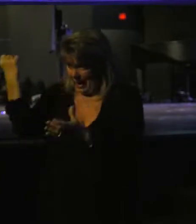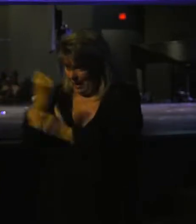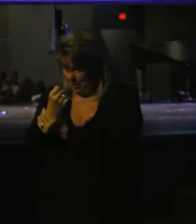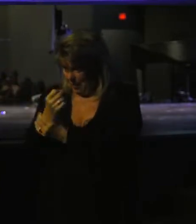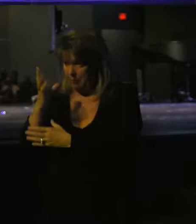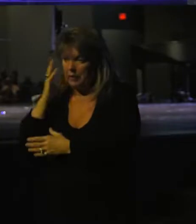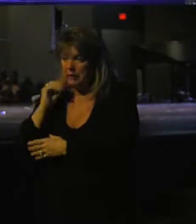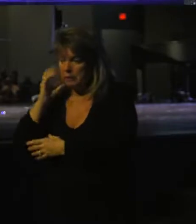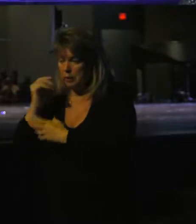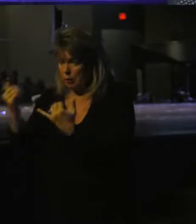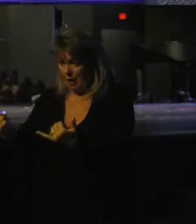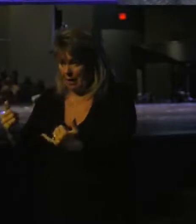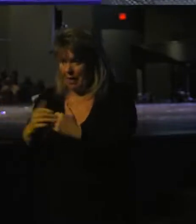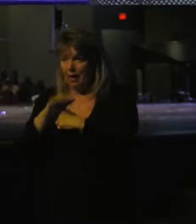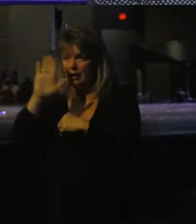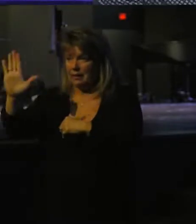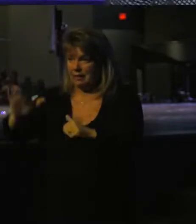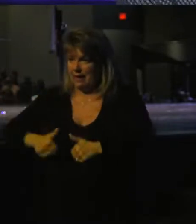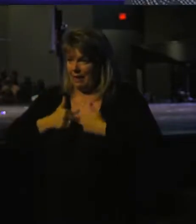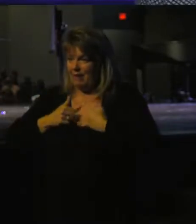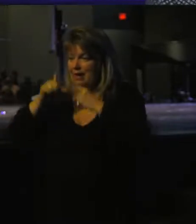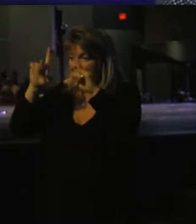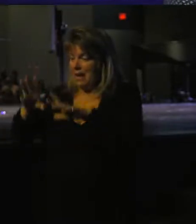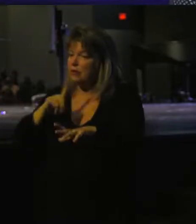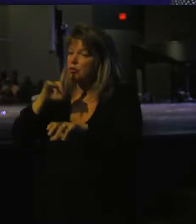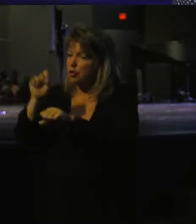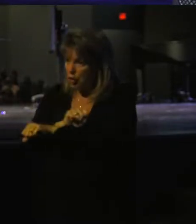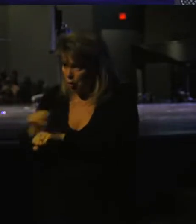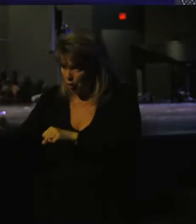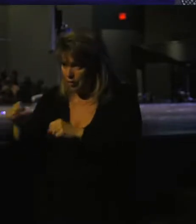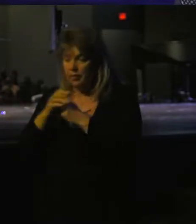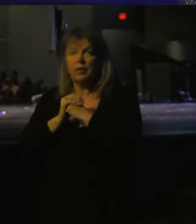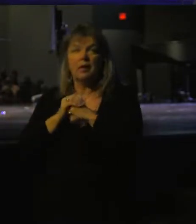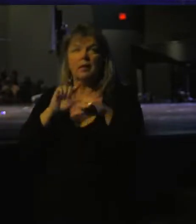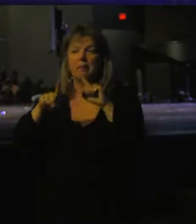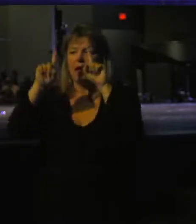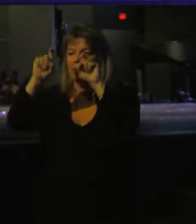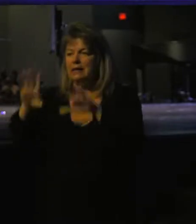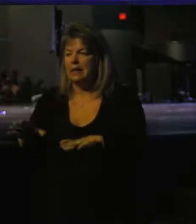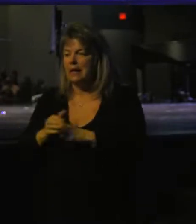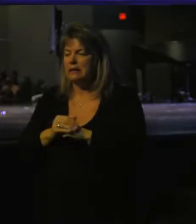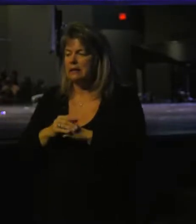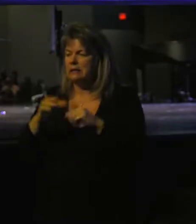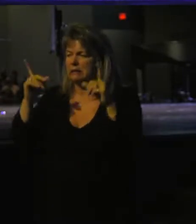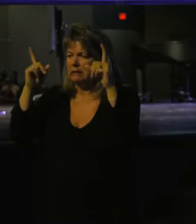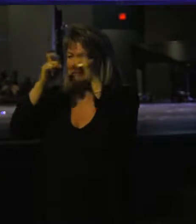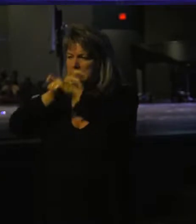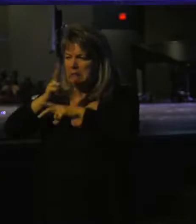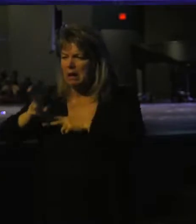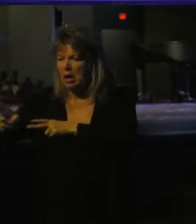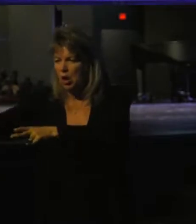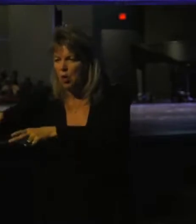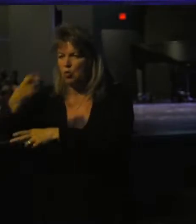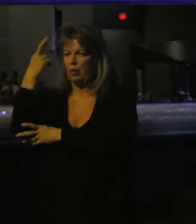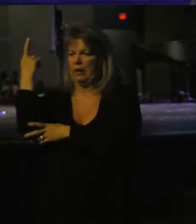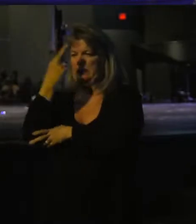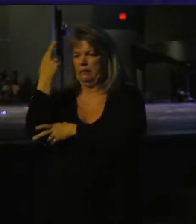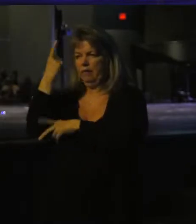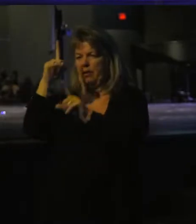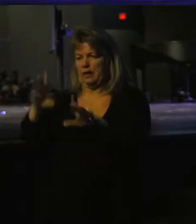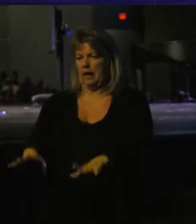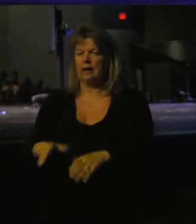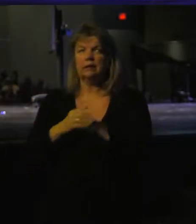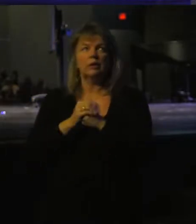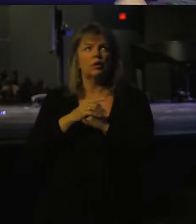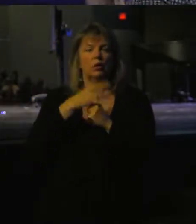is experiencing right now in his life, this test is certain, but the test is compelling. There's a reason for it.